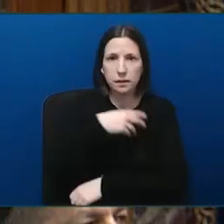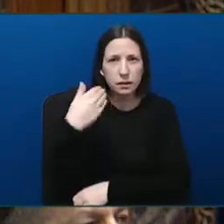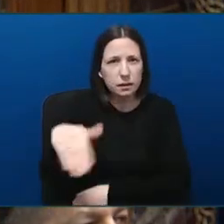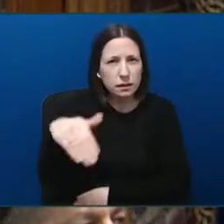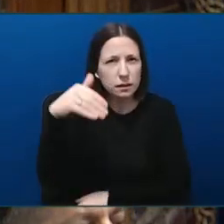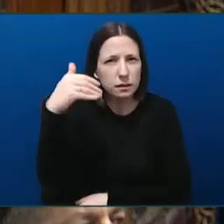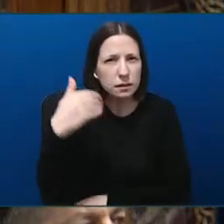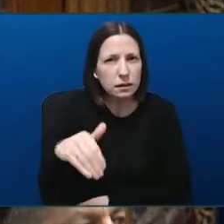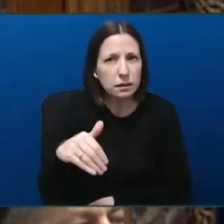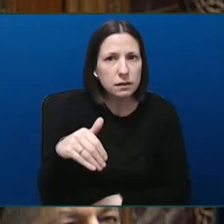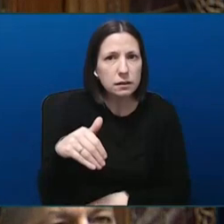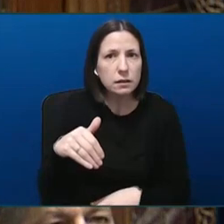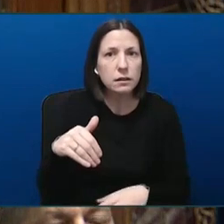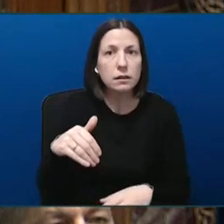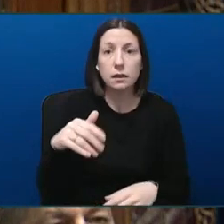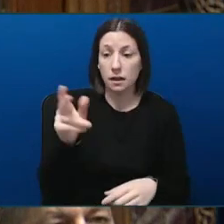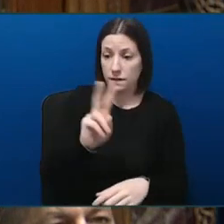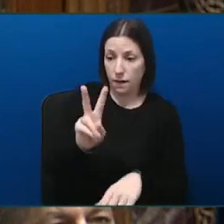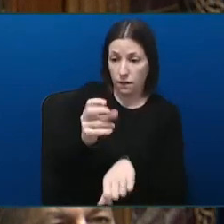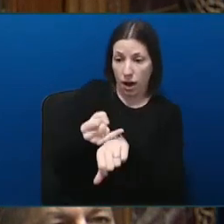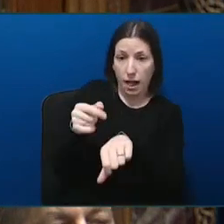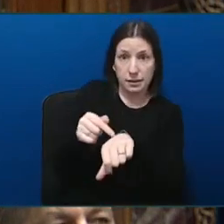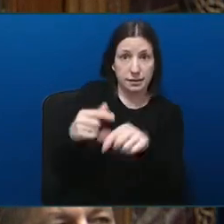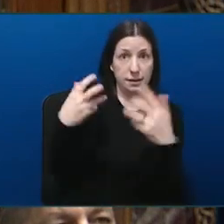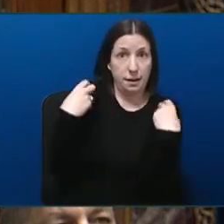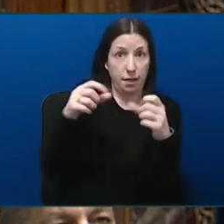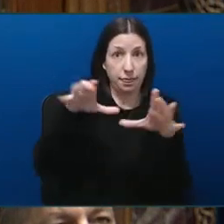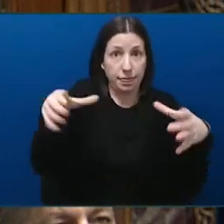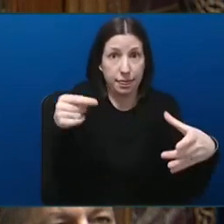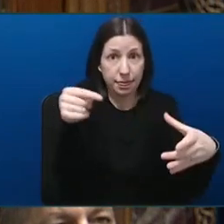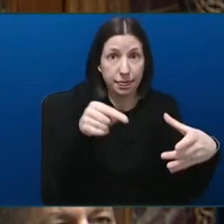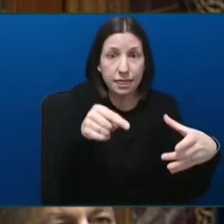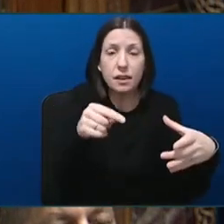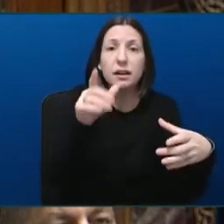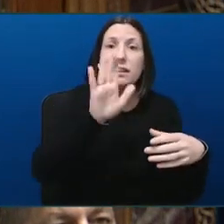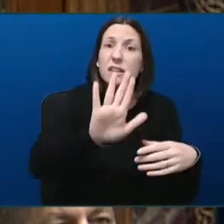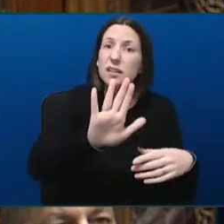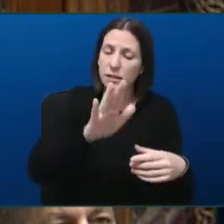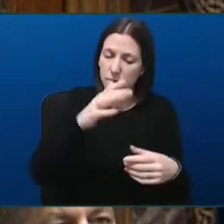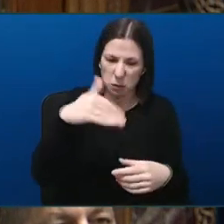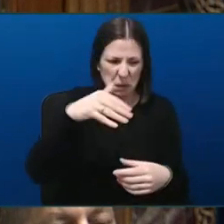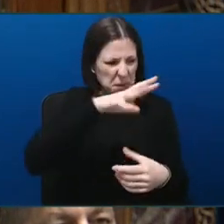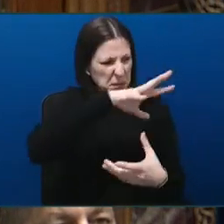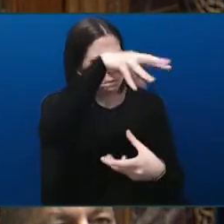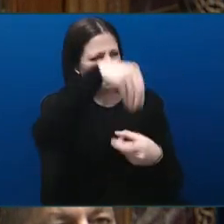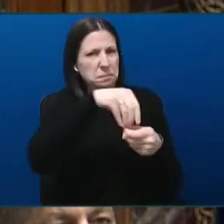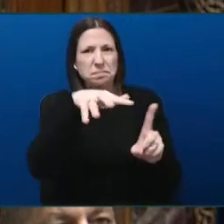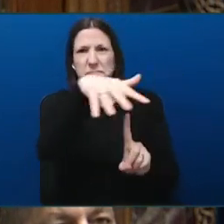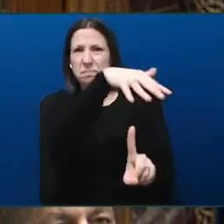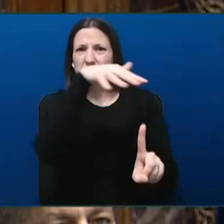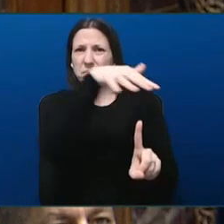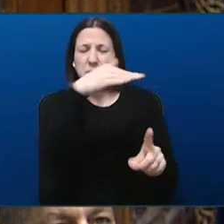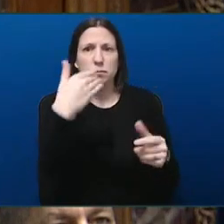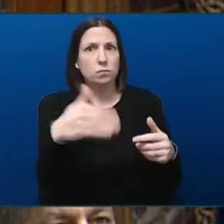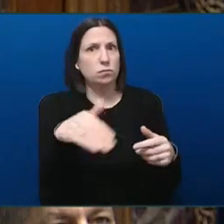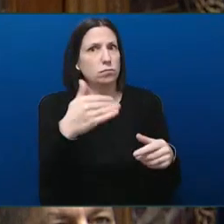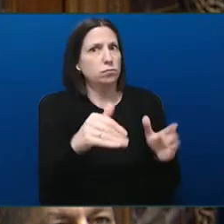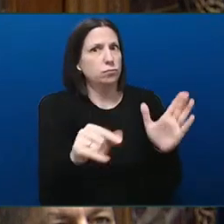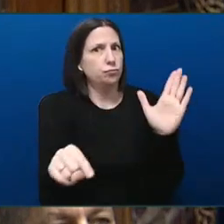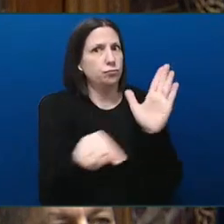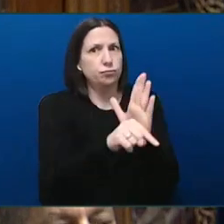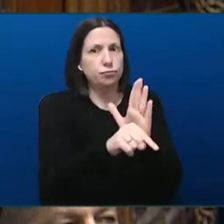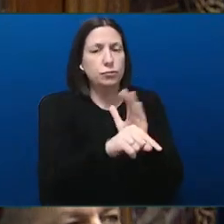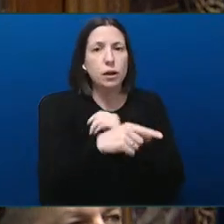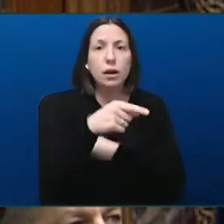Island Health. A leaked Island Health employee satisfaction survey was damning. Of the 11,000 staff who responded,